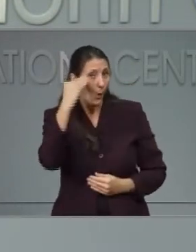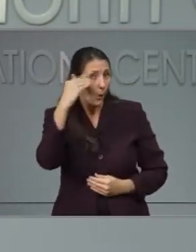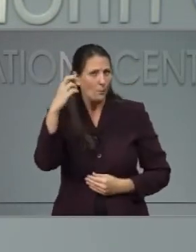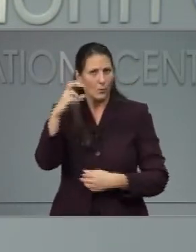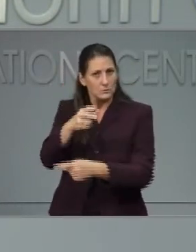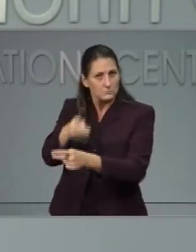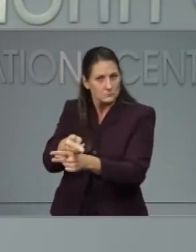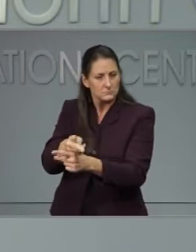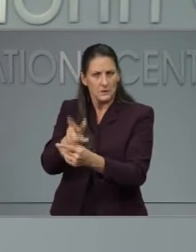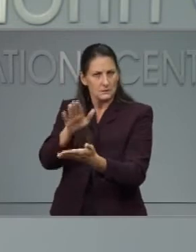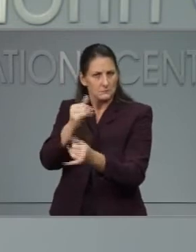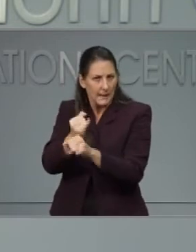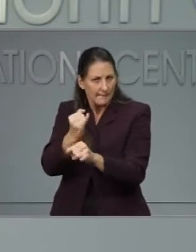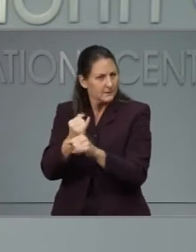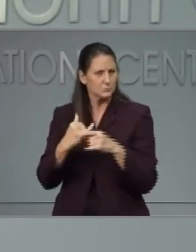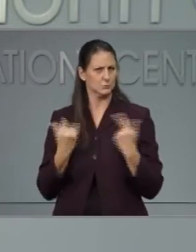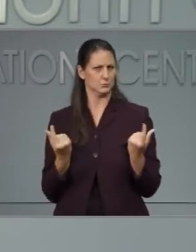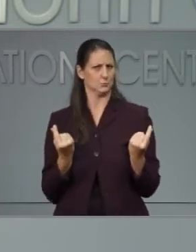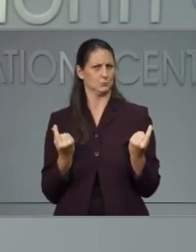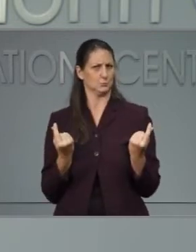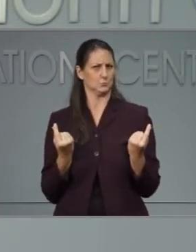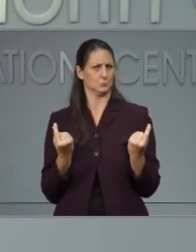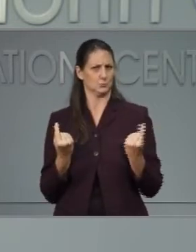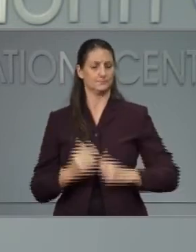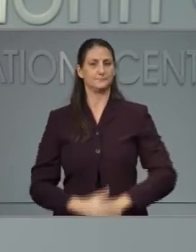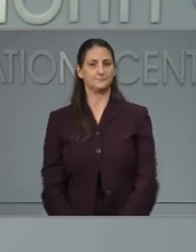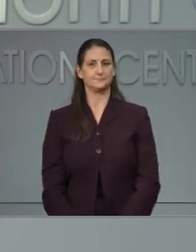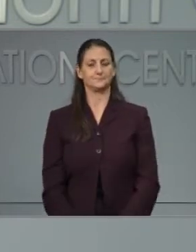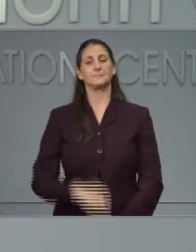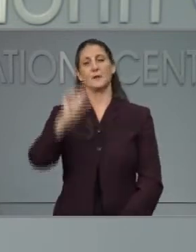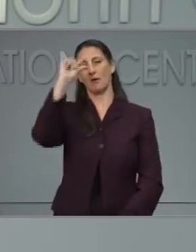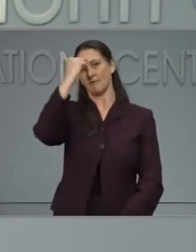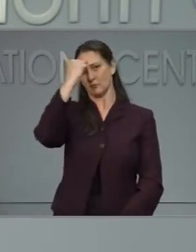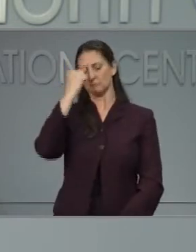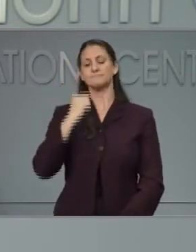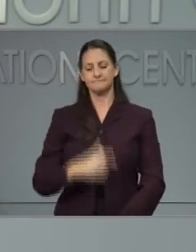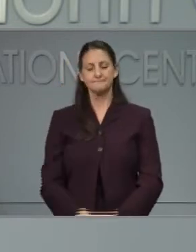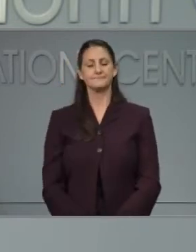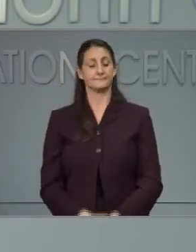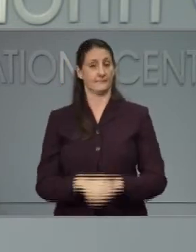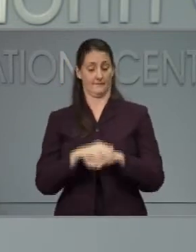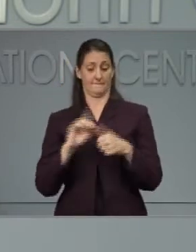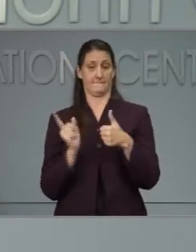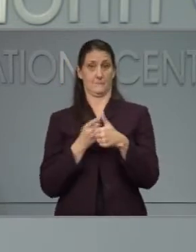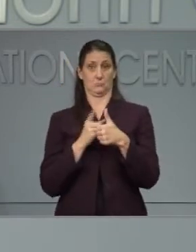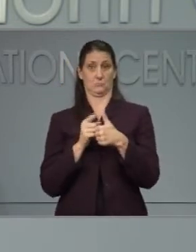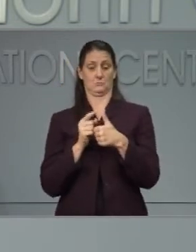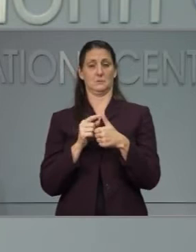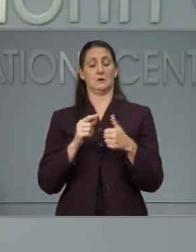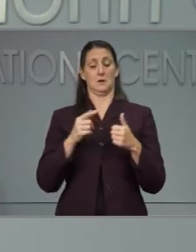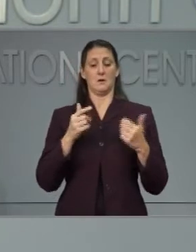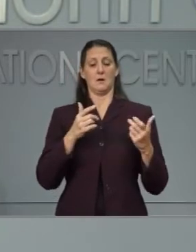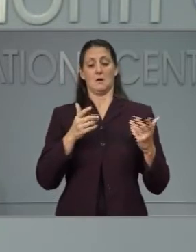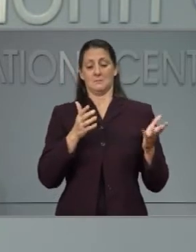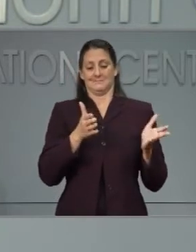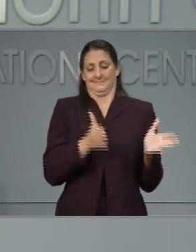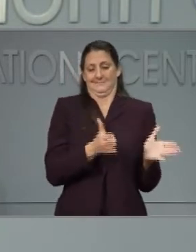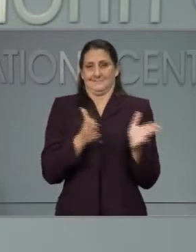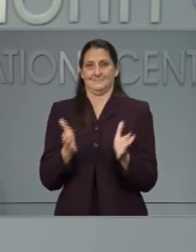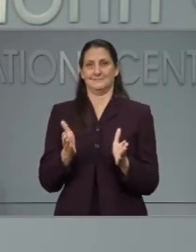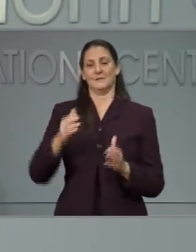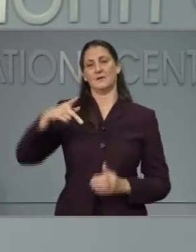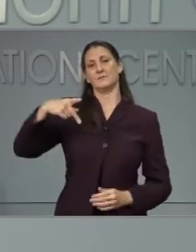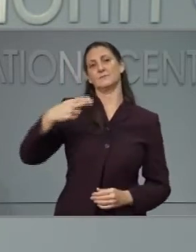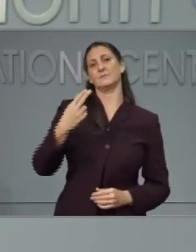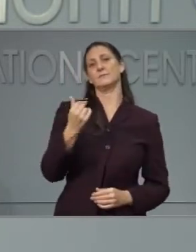As to why we want to move to phase 2.5, first, the numbers are stable and some of them